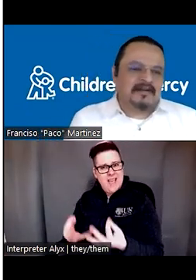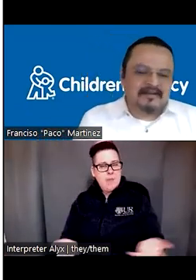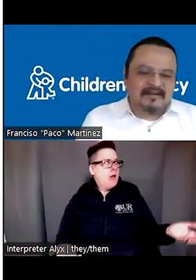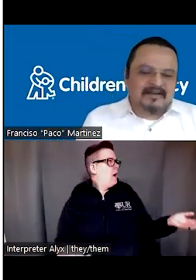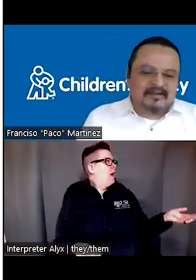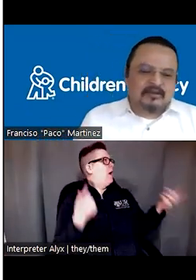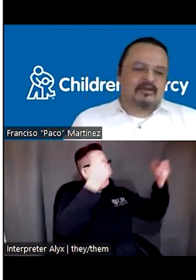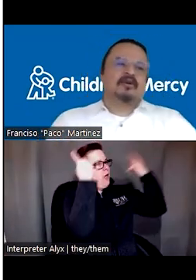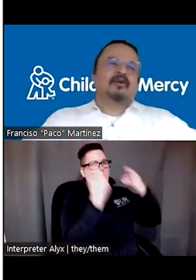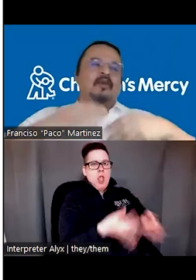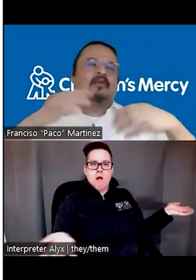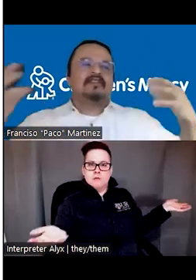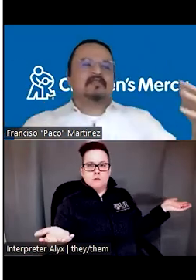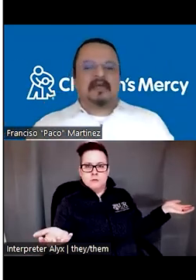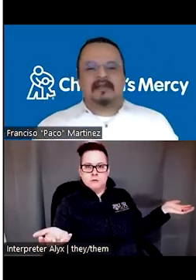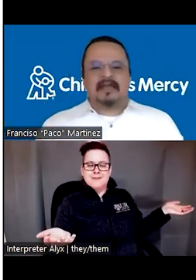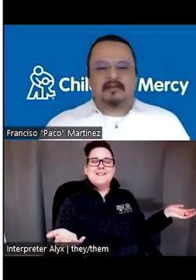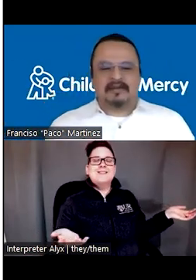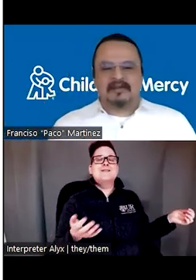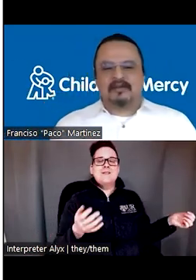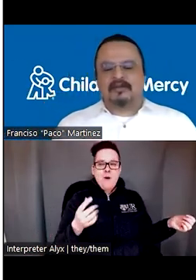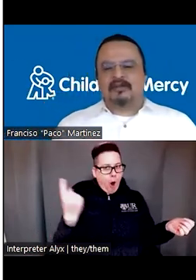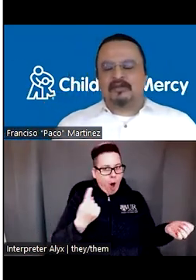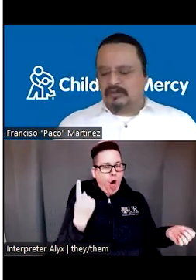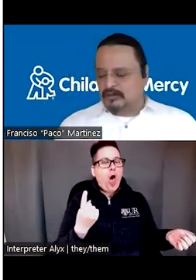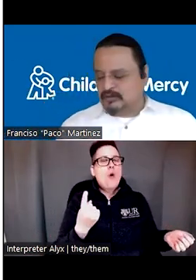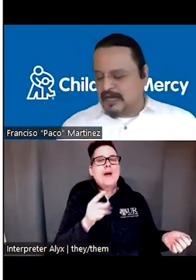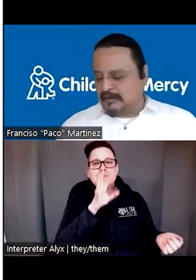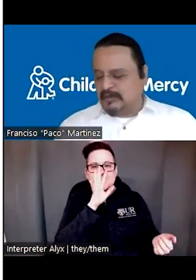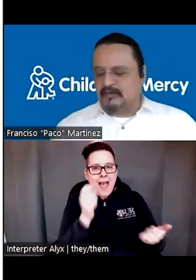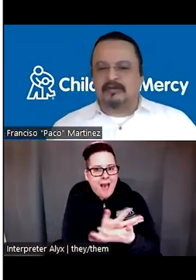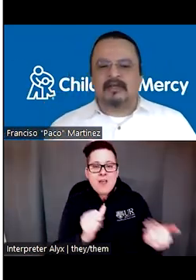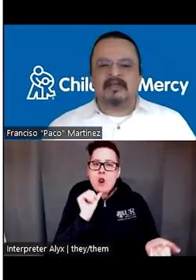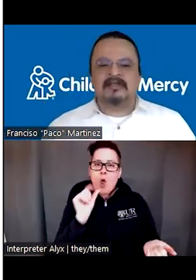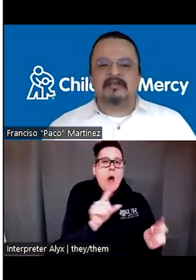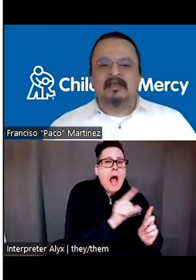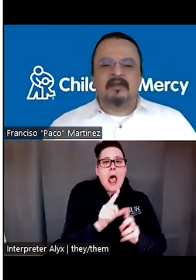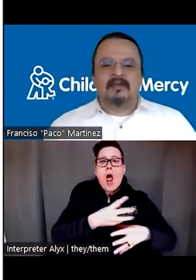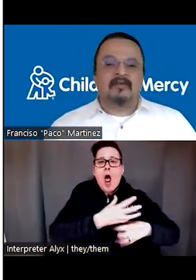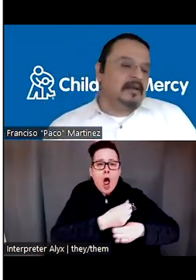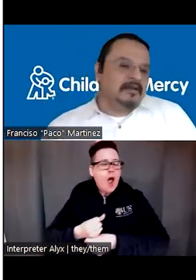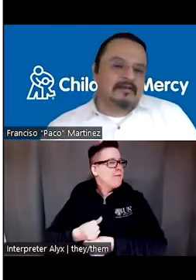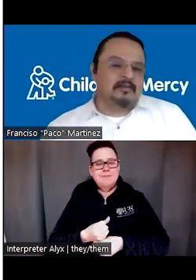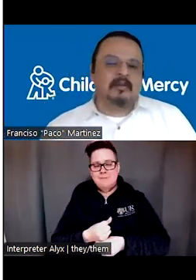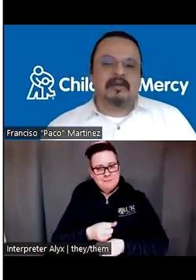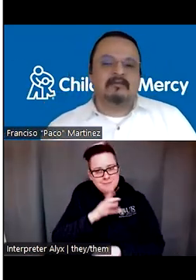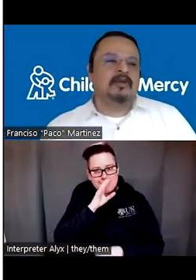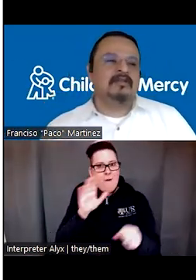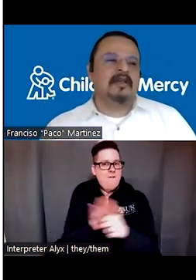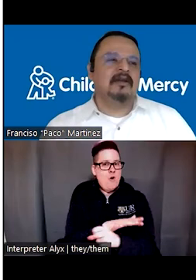lost. Right. So also always a spell, everything don't, don't use acronyms or initials because families probably won't